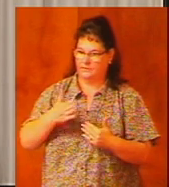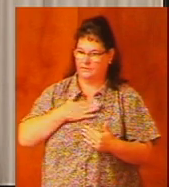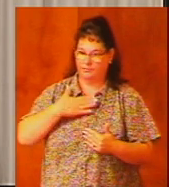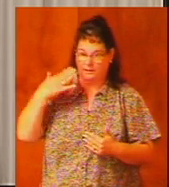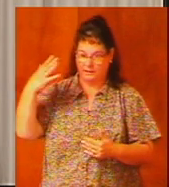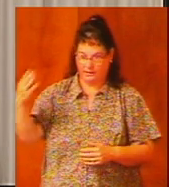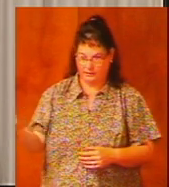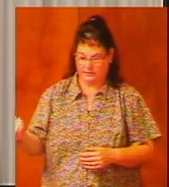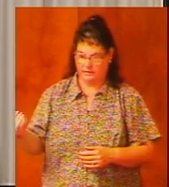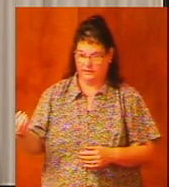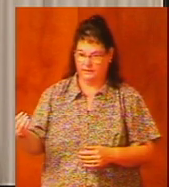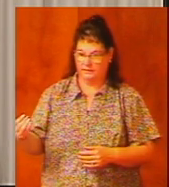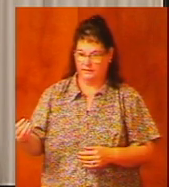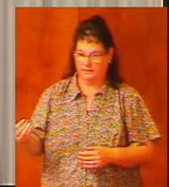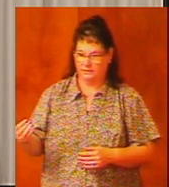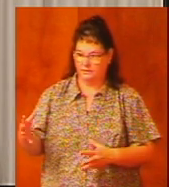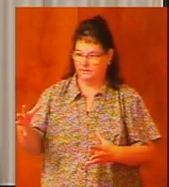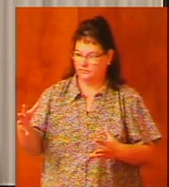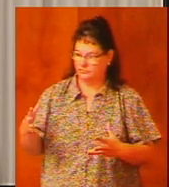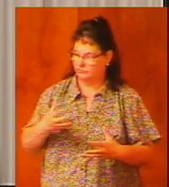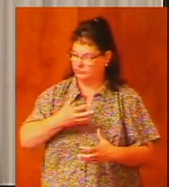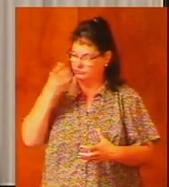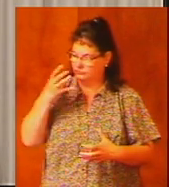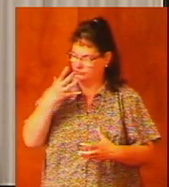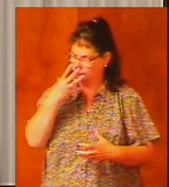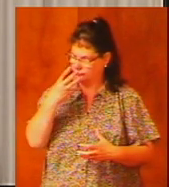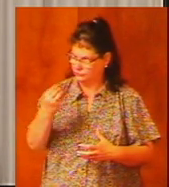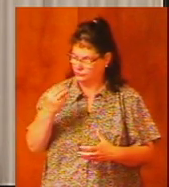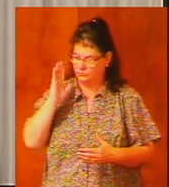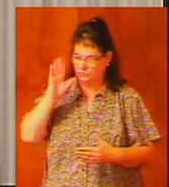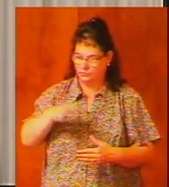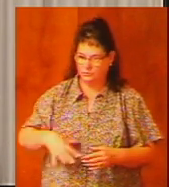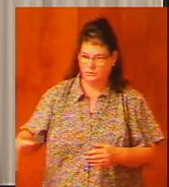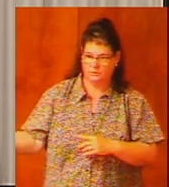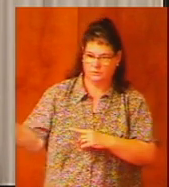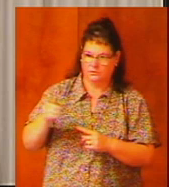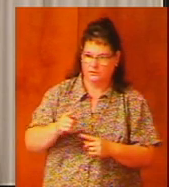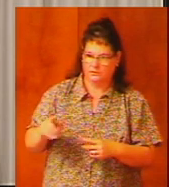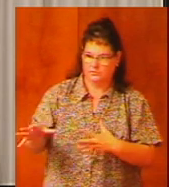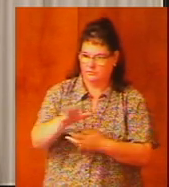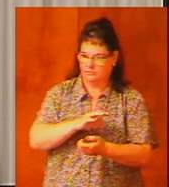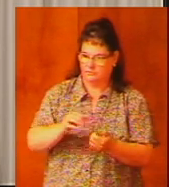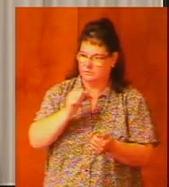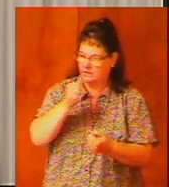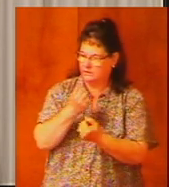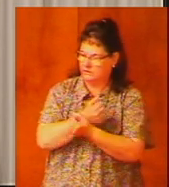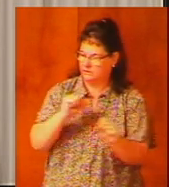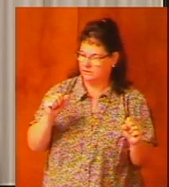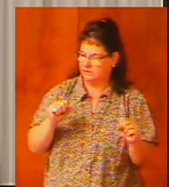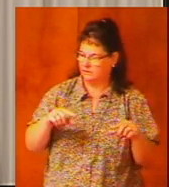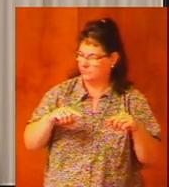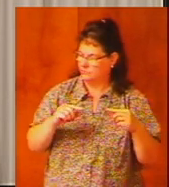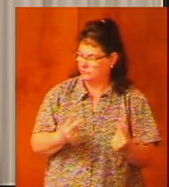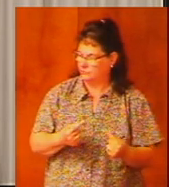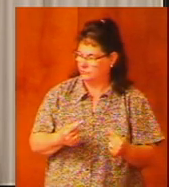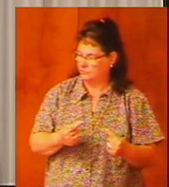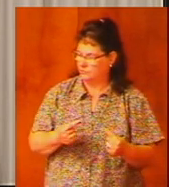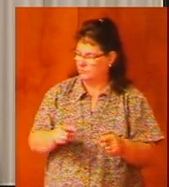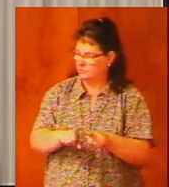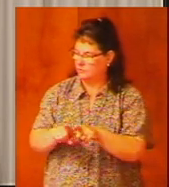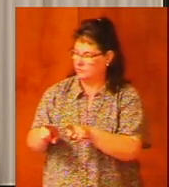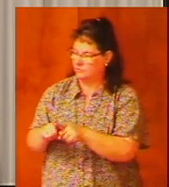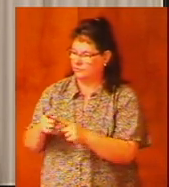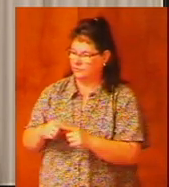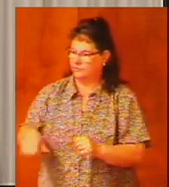departure savage wolves will come in among you not sparing the flock. Also from